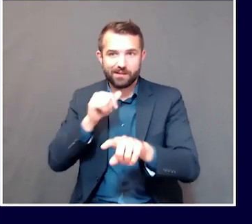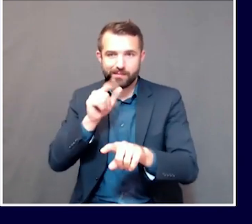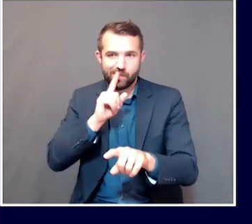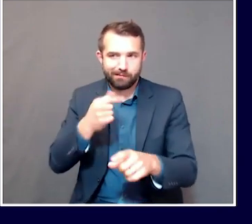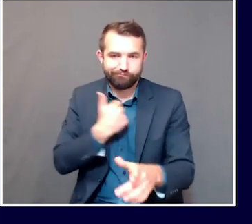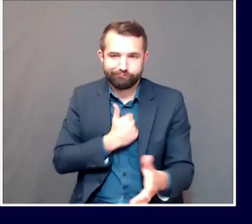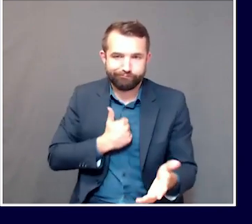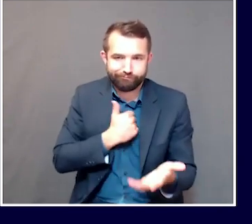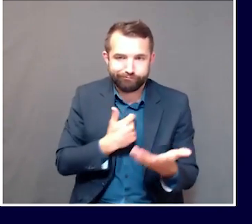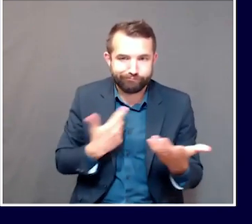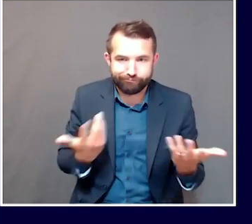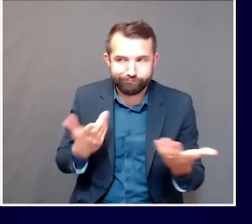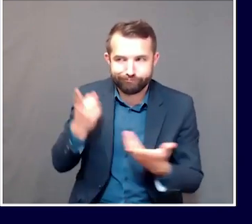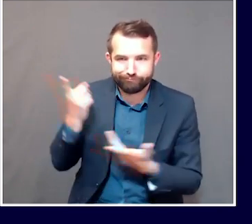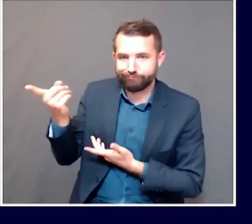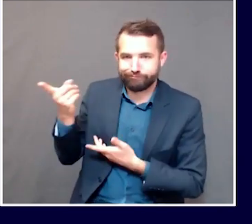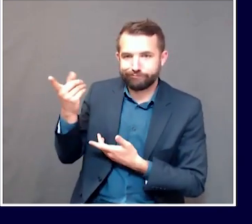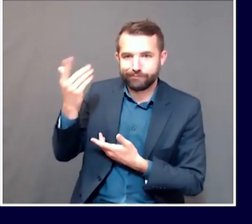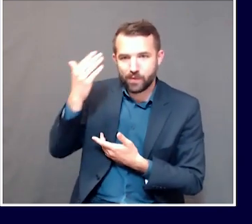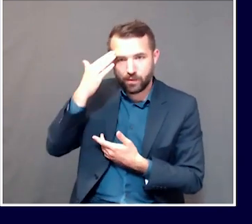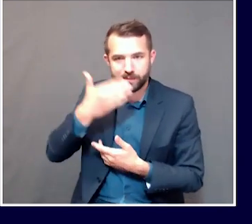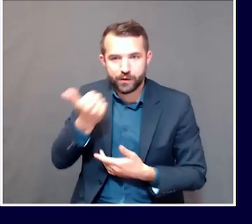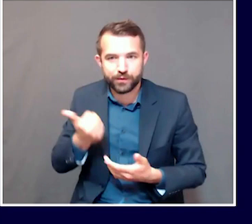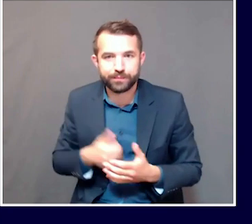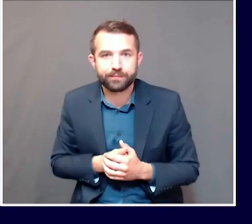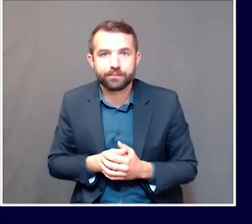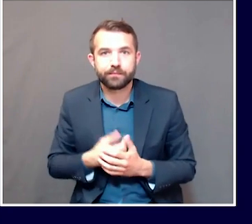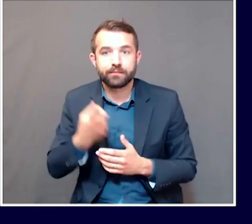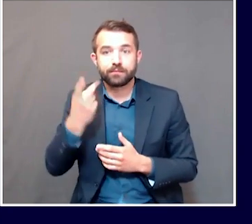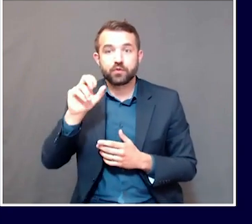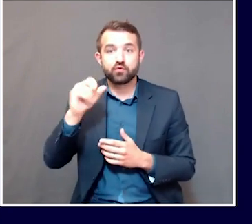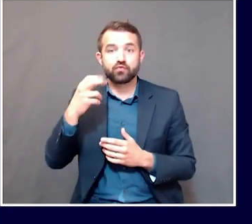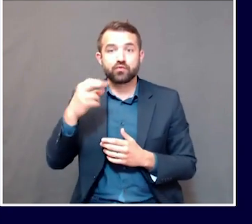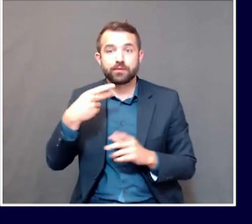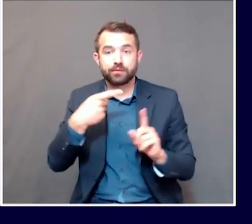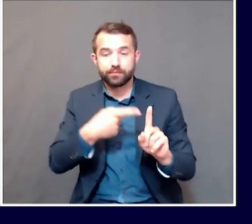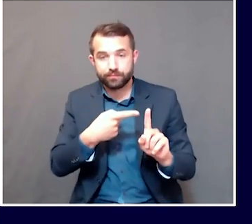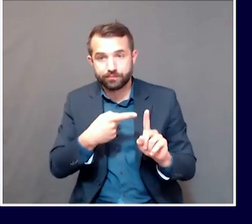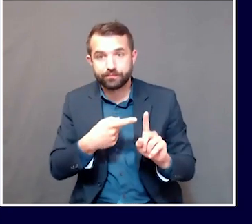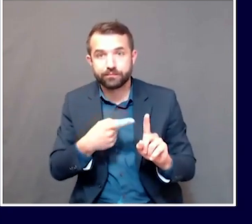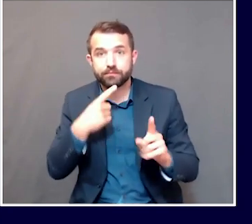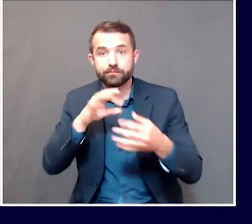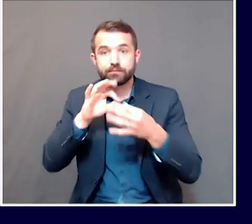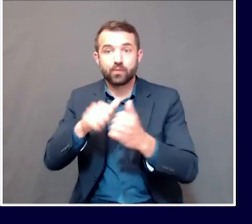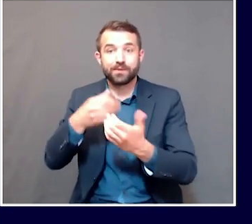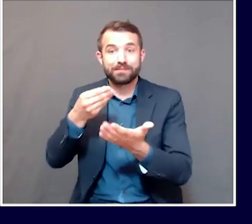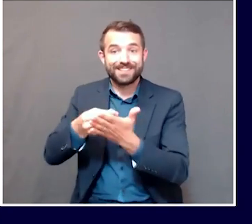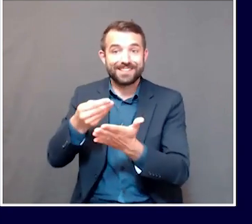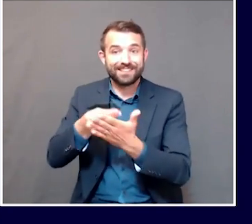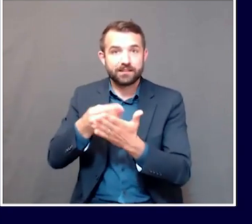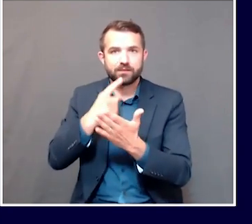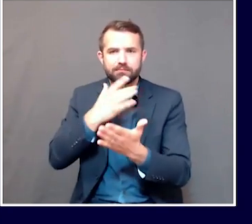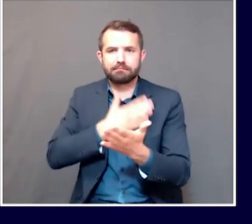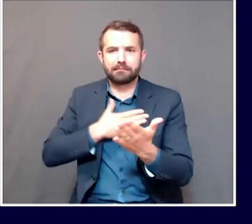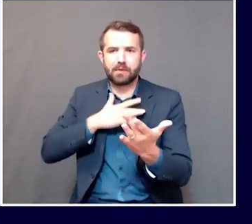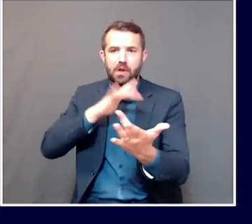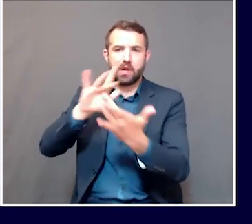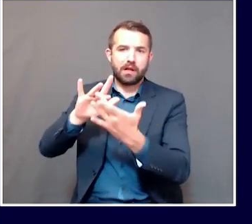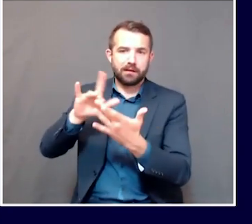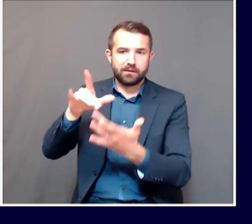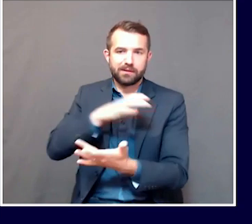And Emily, I would on the former with respect to financing, refer you to Commissioner Lambrew's comments before the committee this morning.